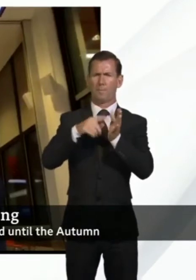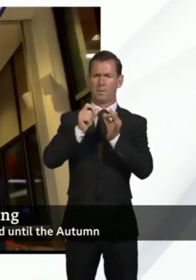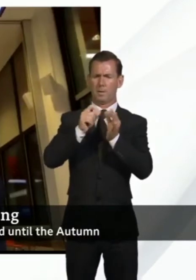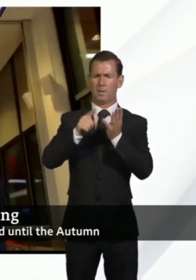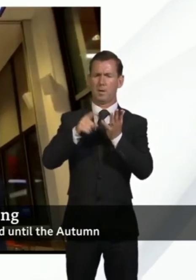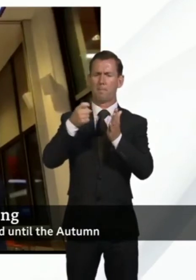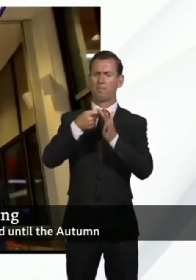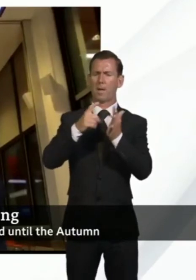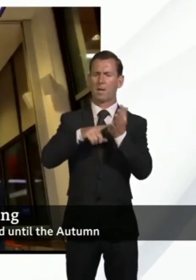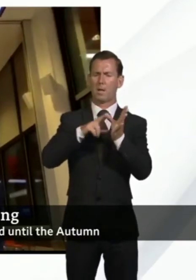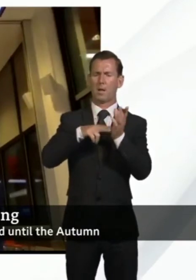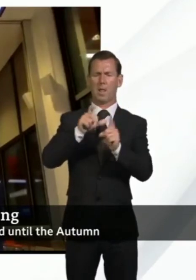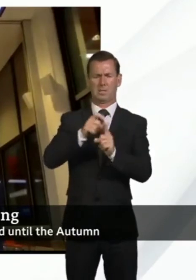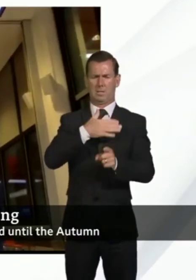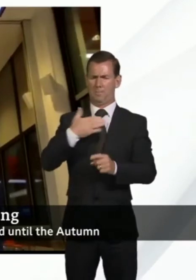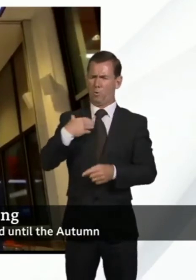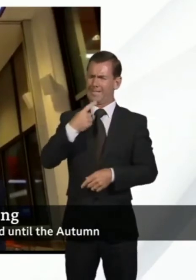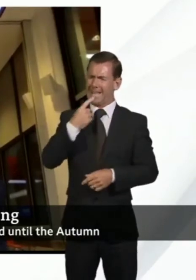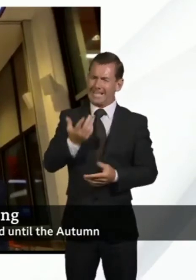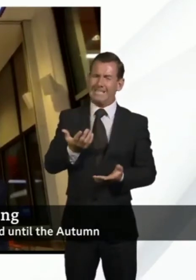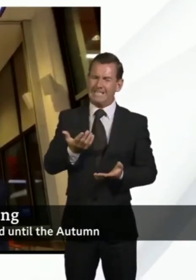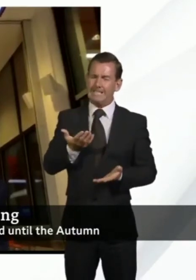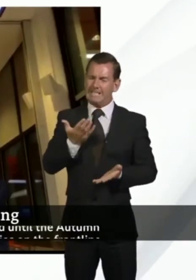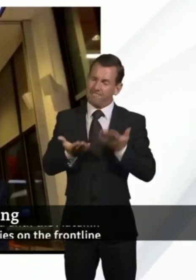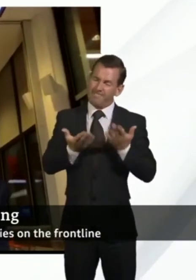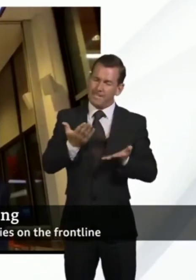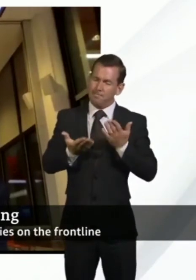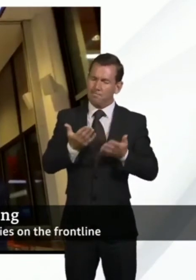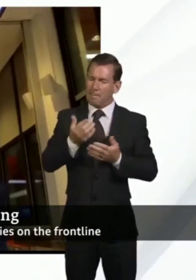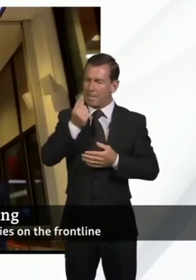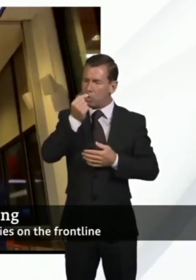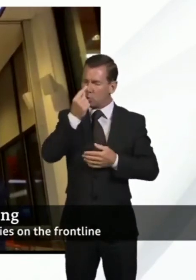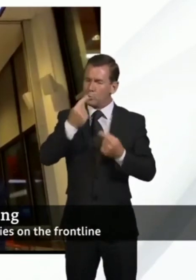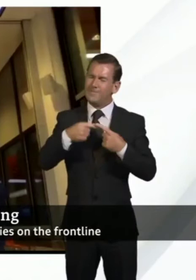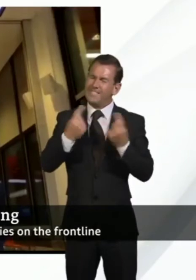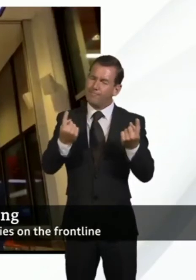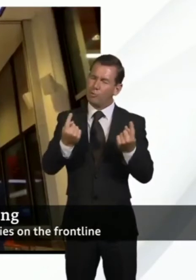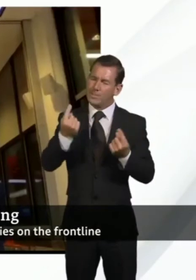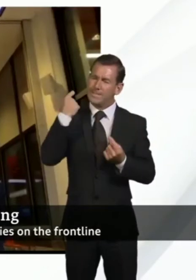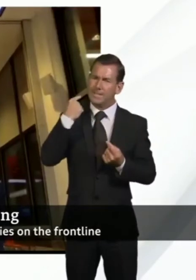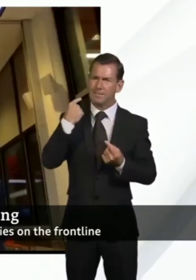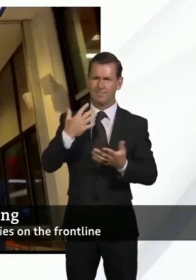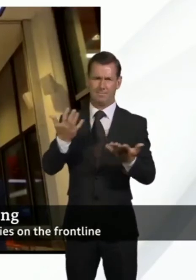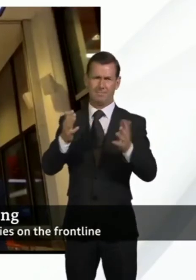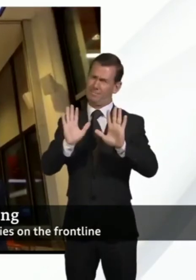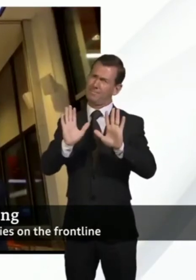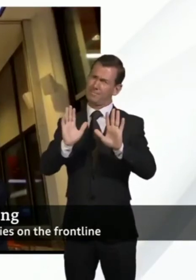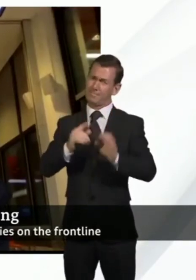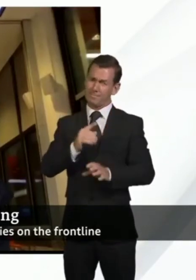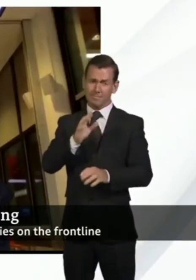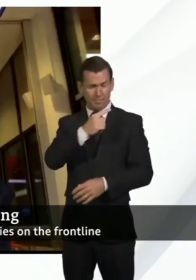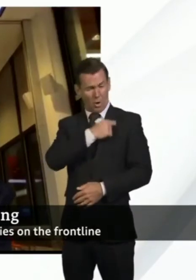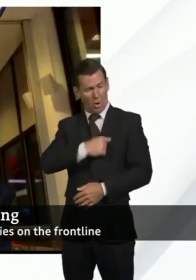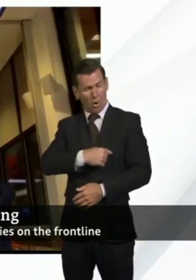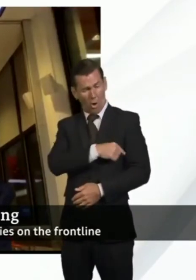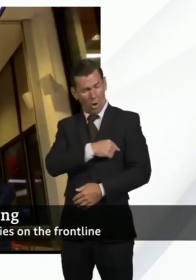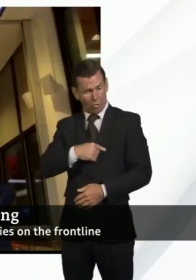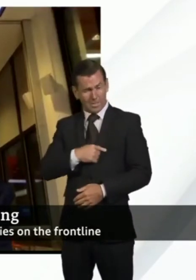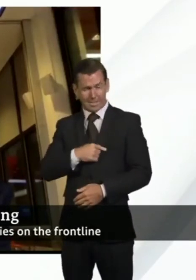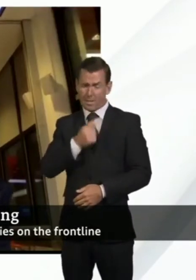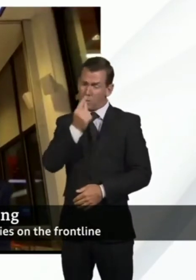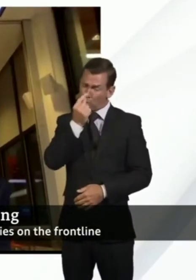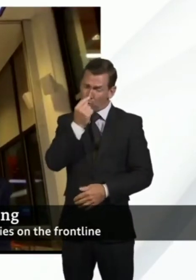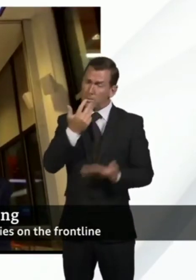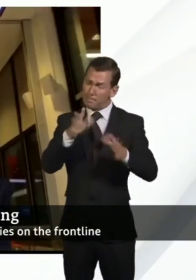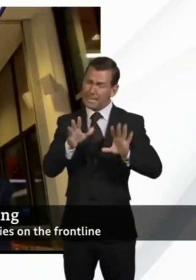could have been done differently. And it's well known that mistakes, honest mistakes, may well have been made, particularly in the beginning